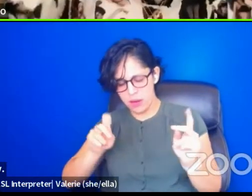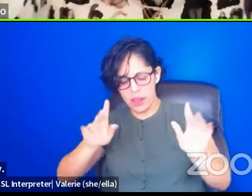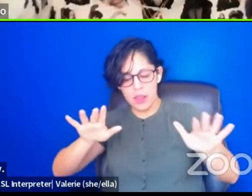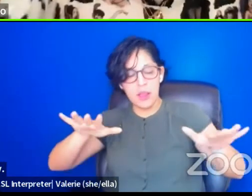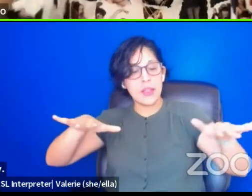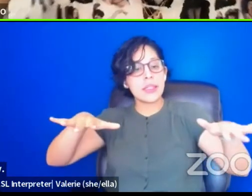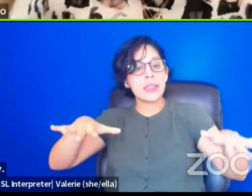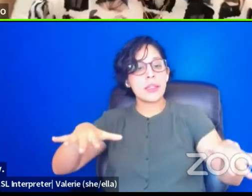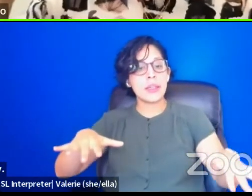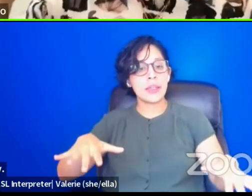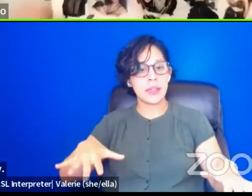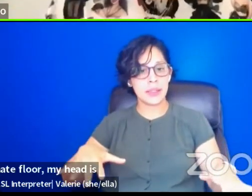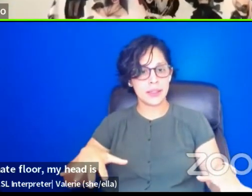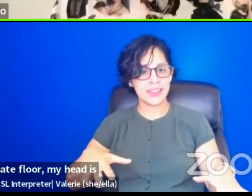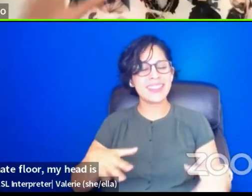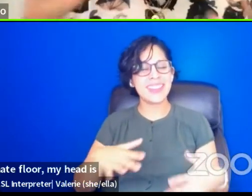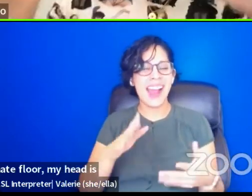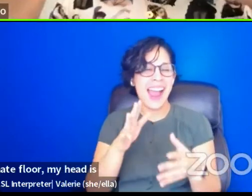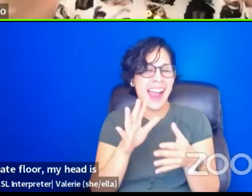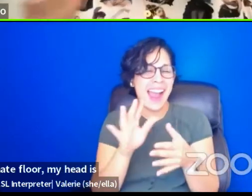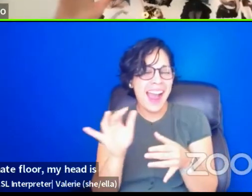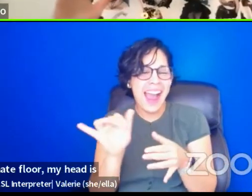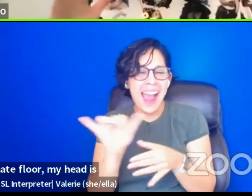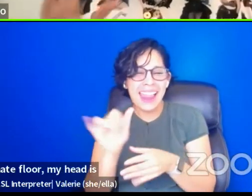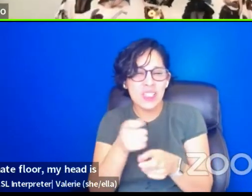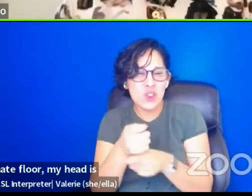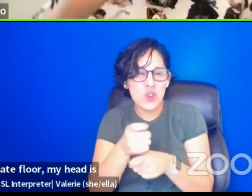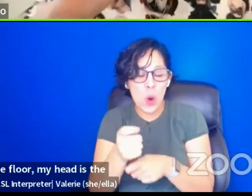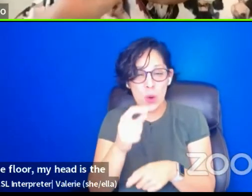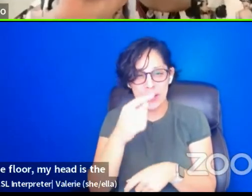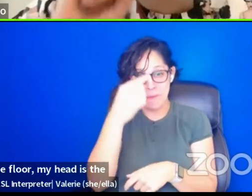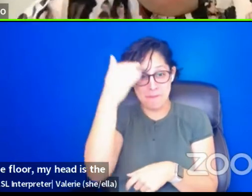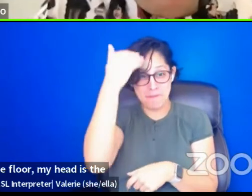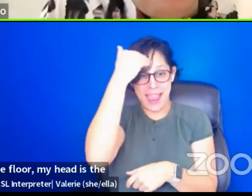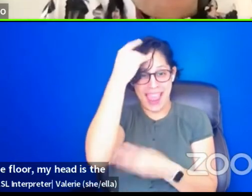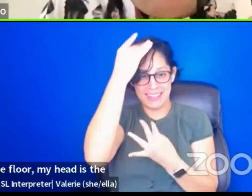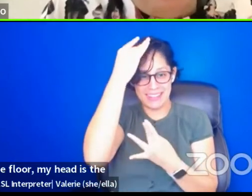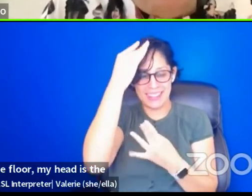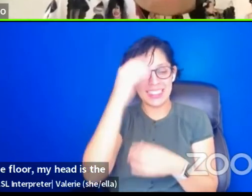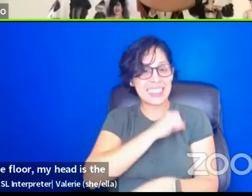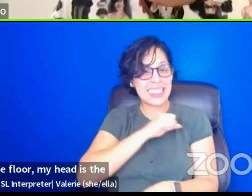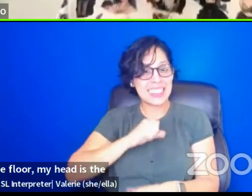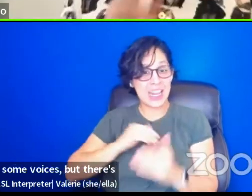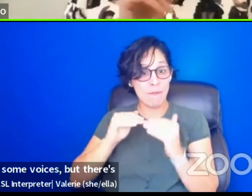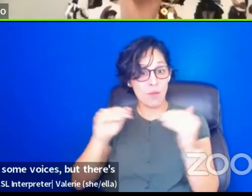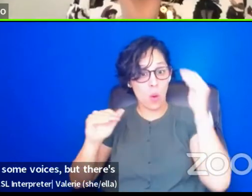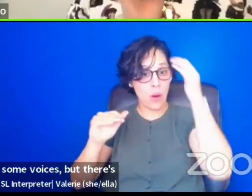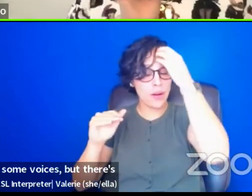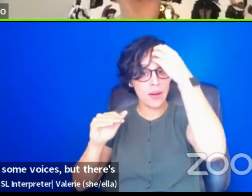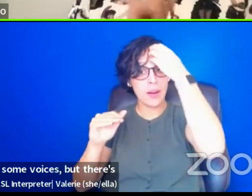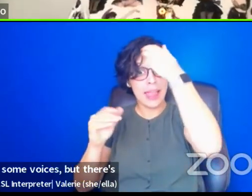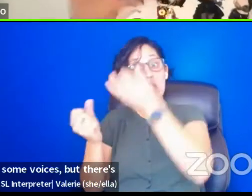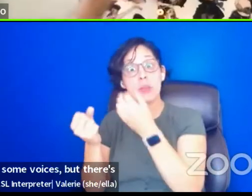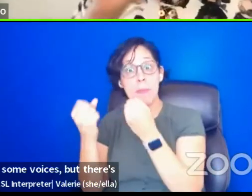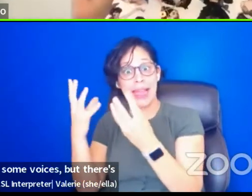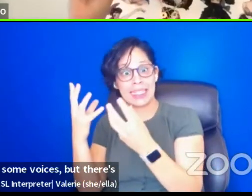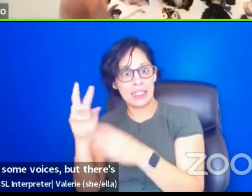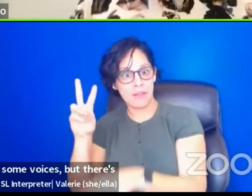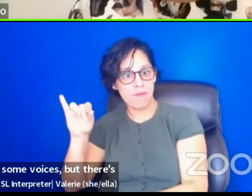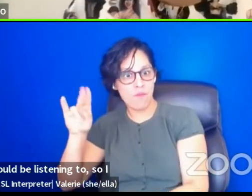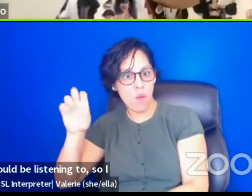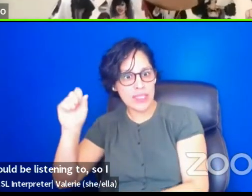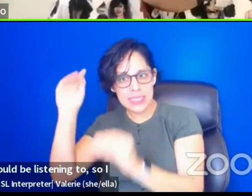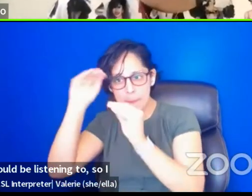the Senate floor, my head is the Senate floor and there are lots of voices, but there's really only one person I should be listening to. So I have to just like, wait for it to like,